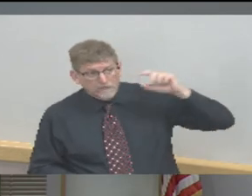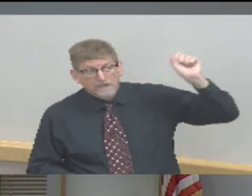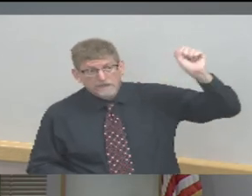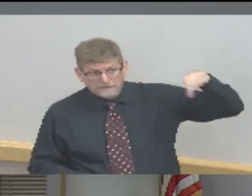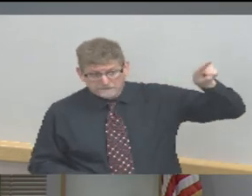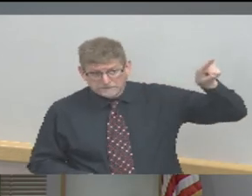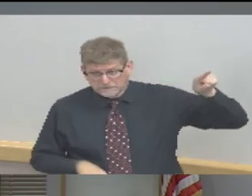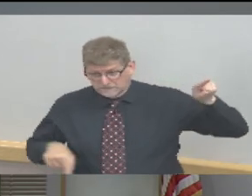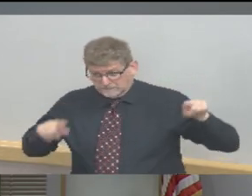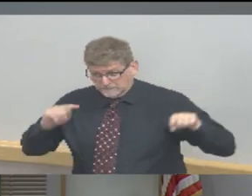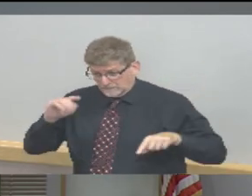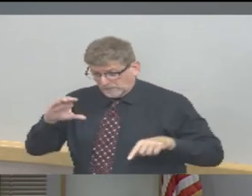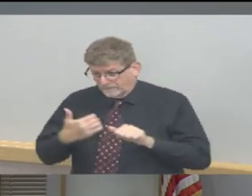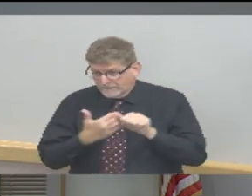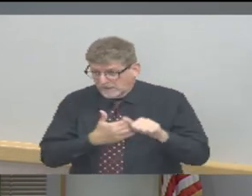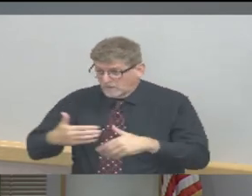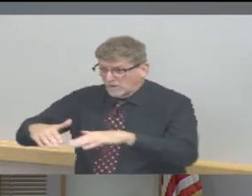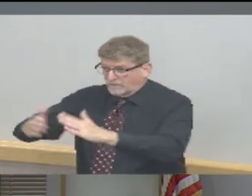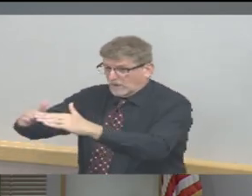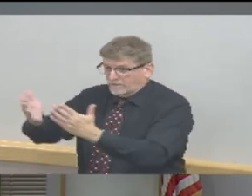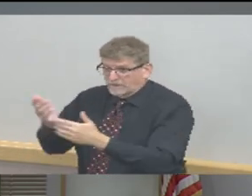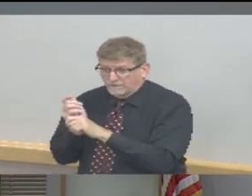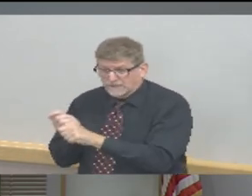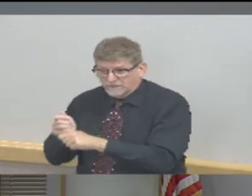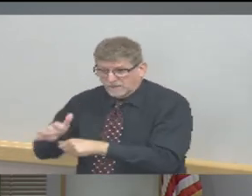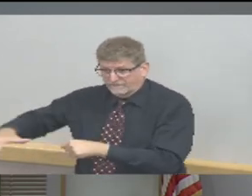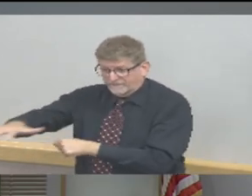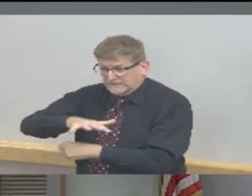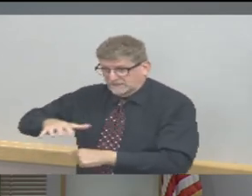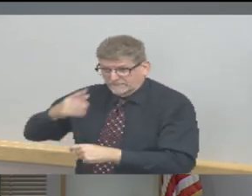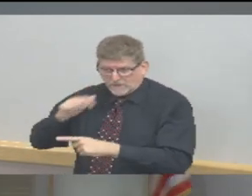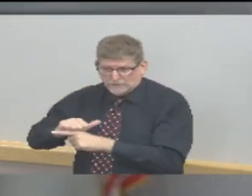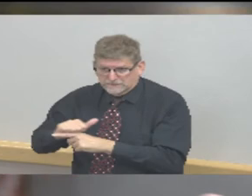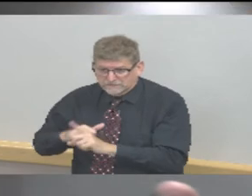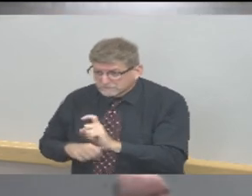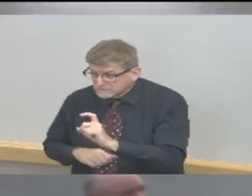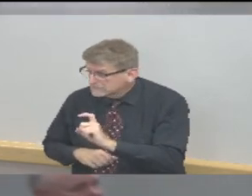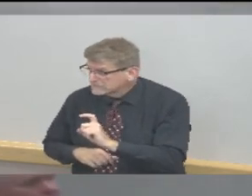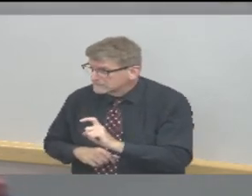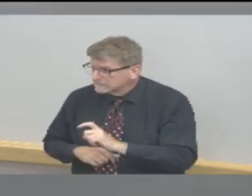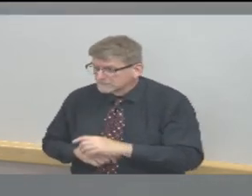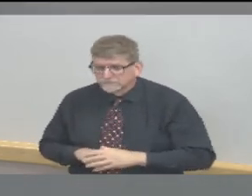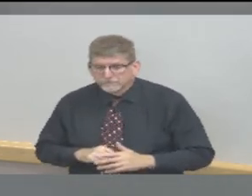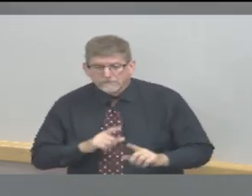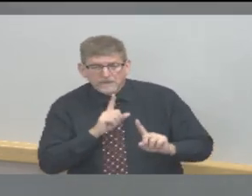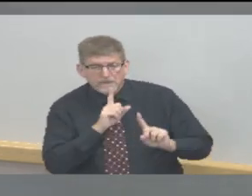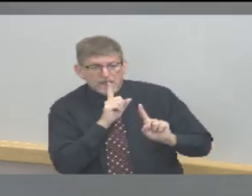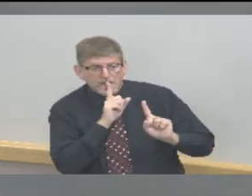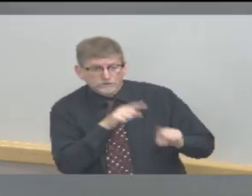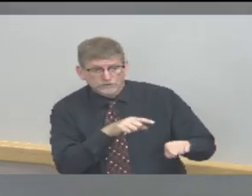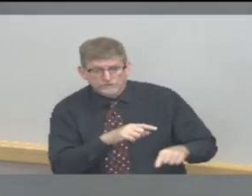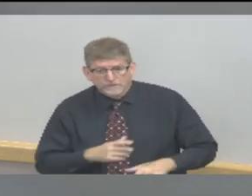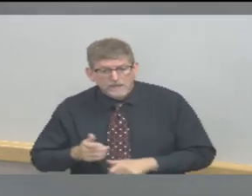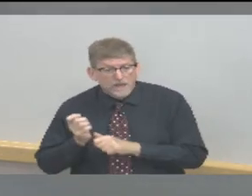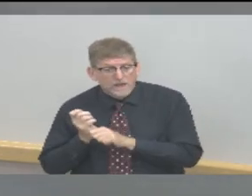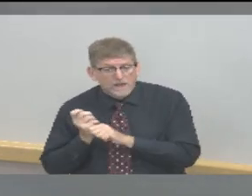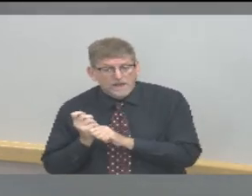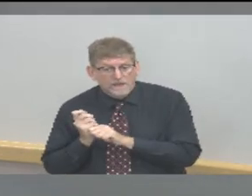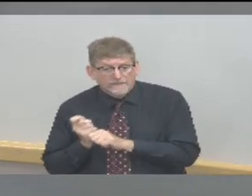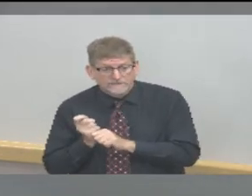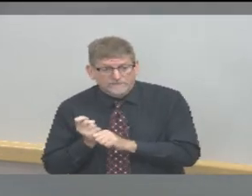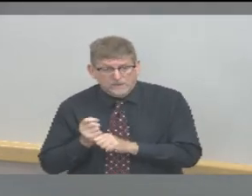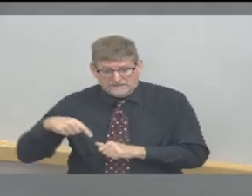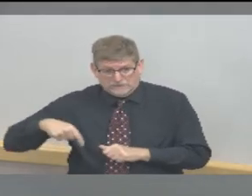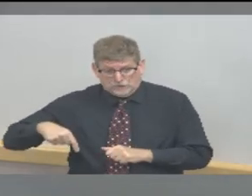Well, as far as the baseball fields that are located in city or county parks are